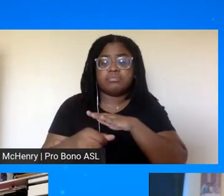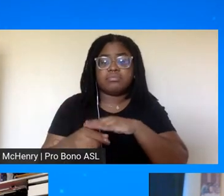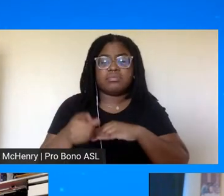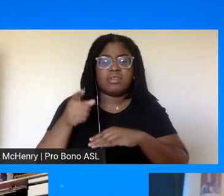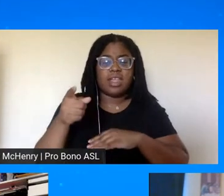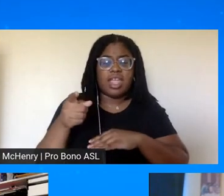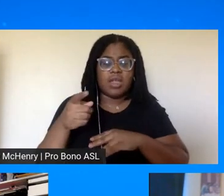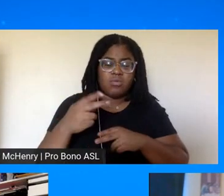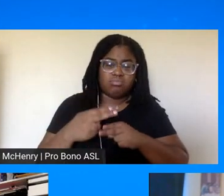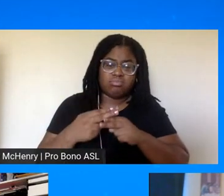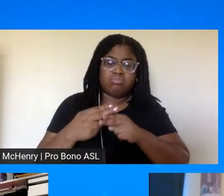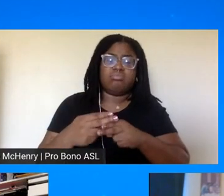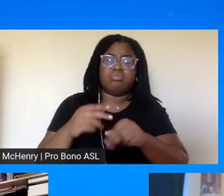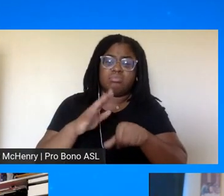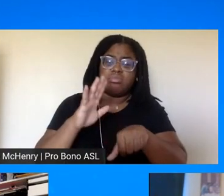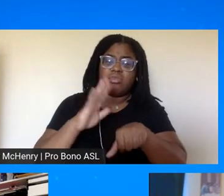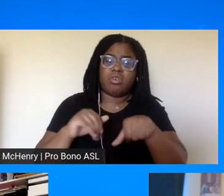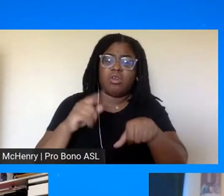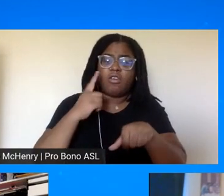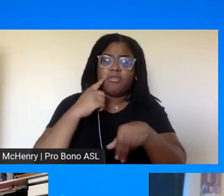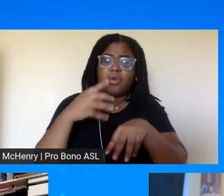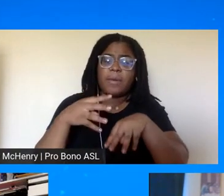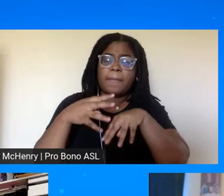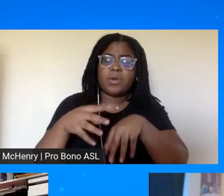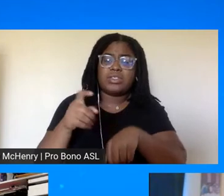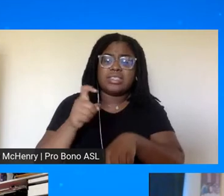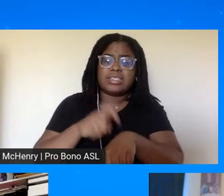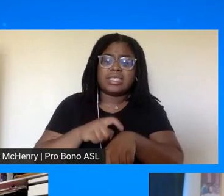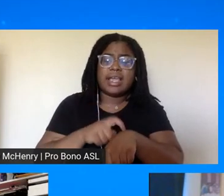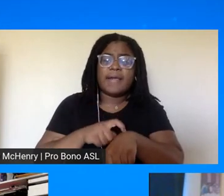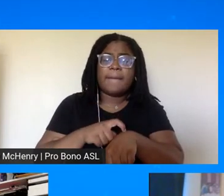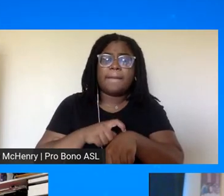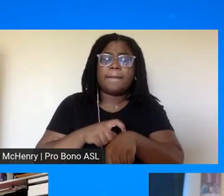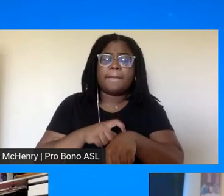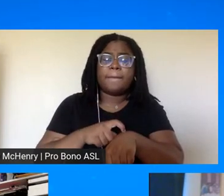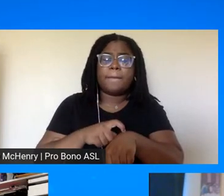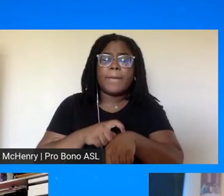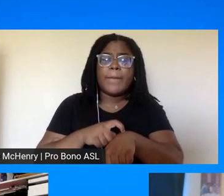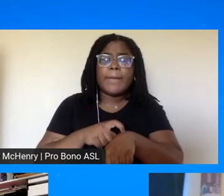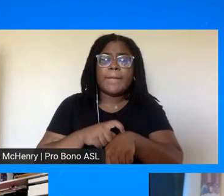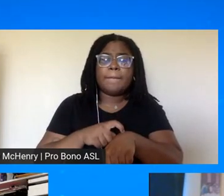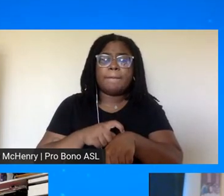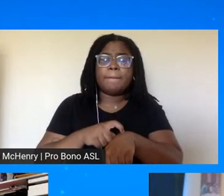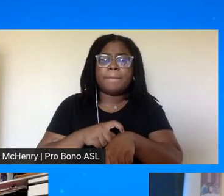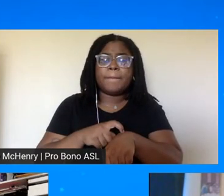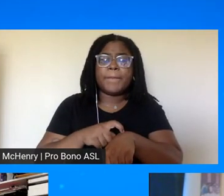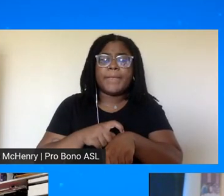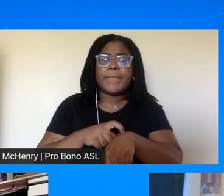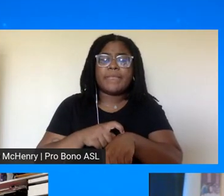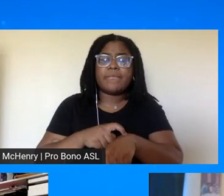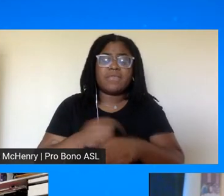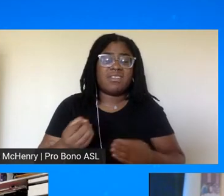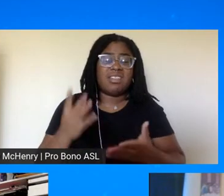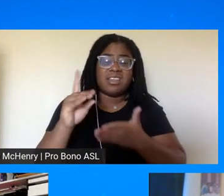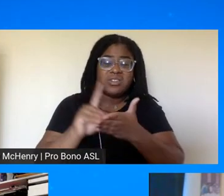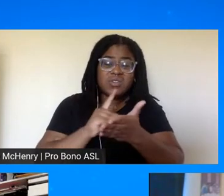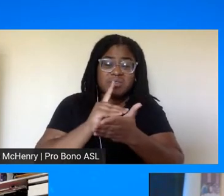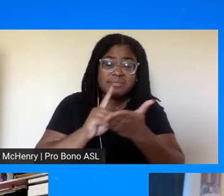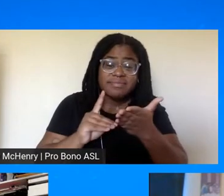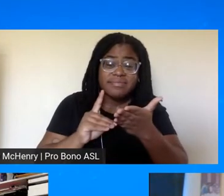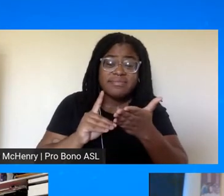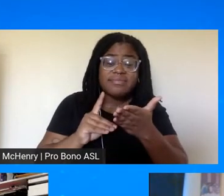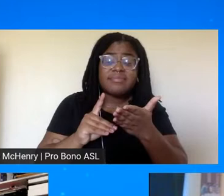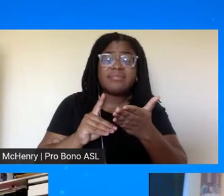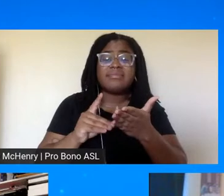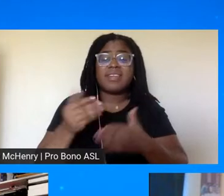the call together march at that time because uh you know there was discrimination in terms of hiring